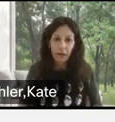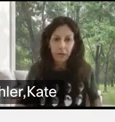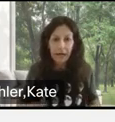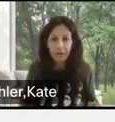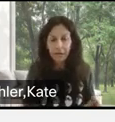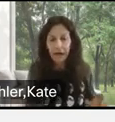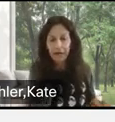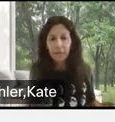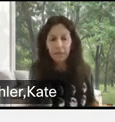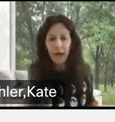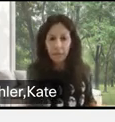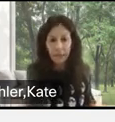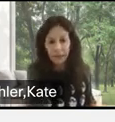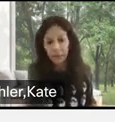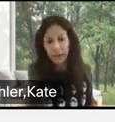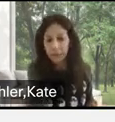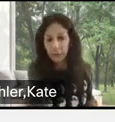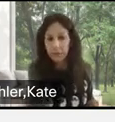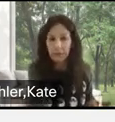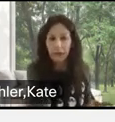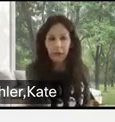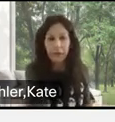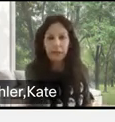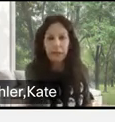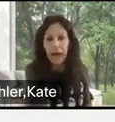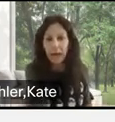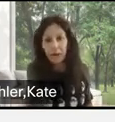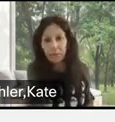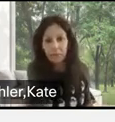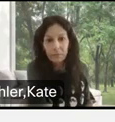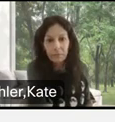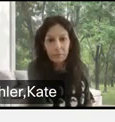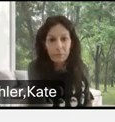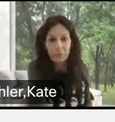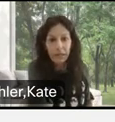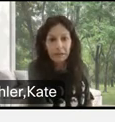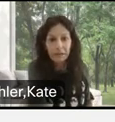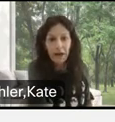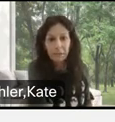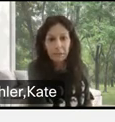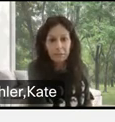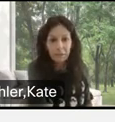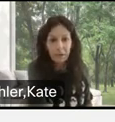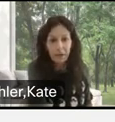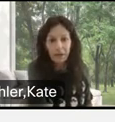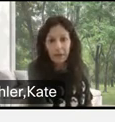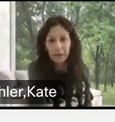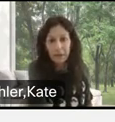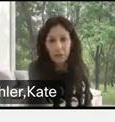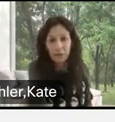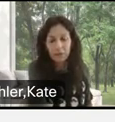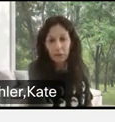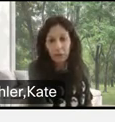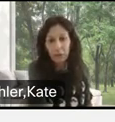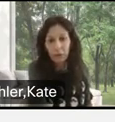I will add that I have been accommodated by a person carrying a laptop. Many times, and I